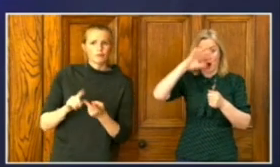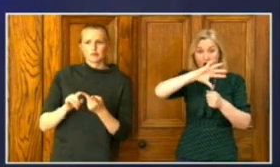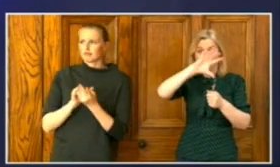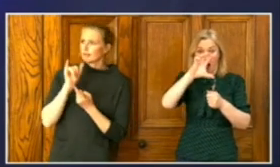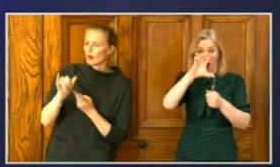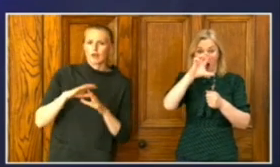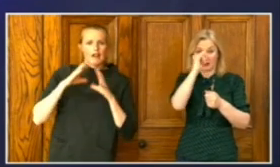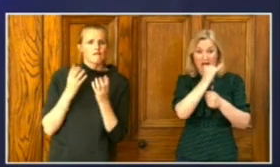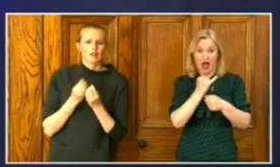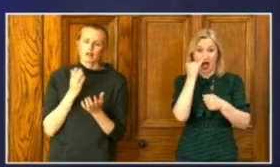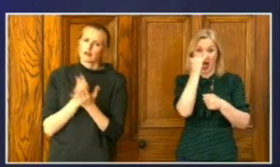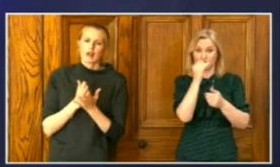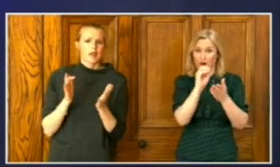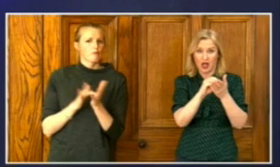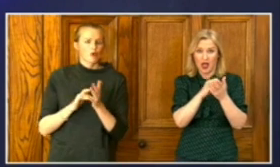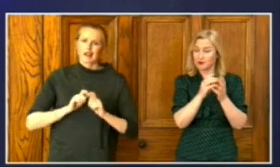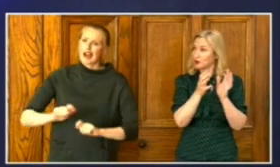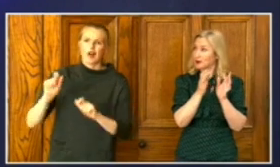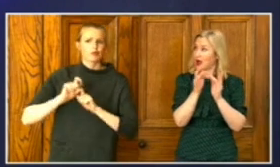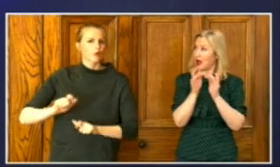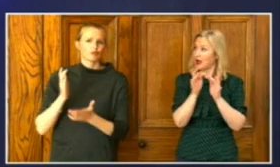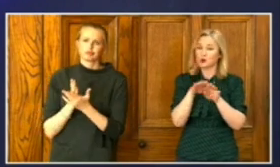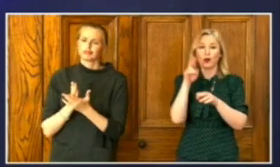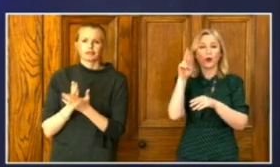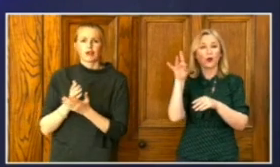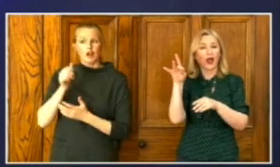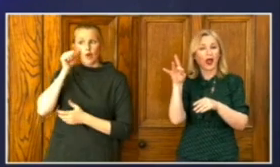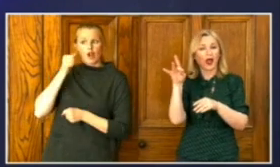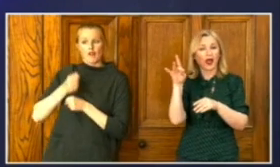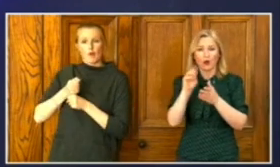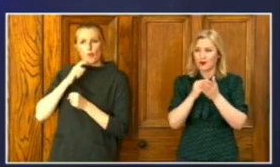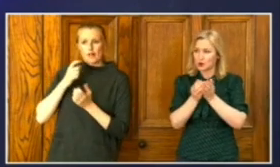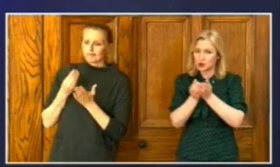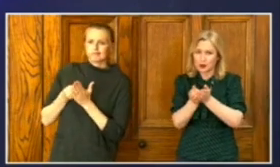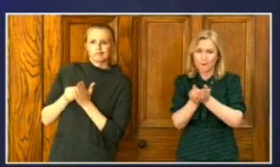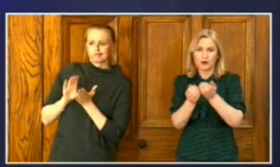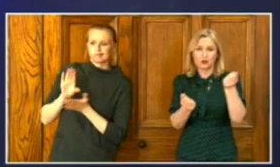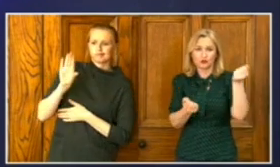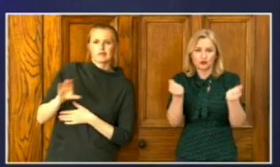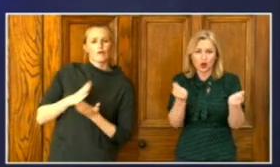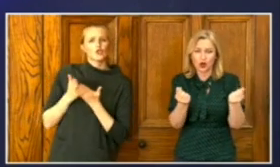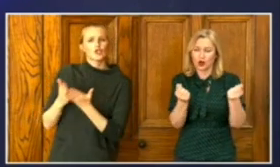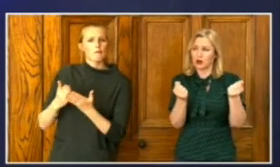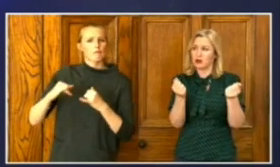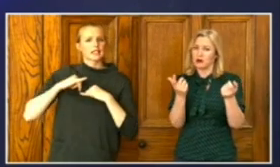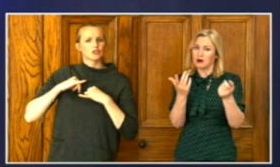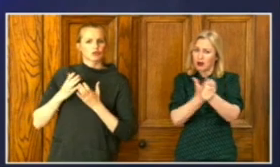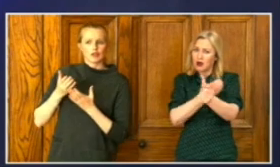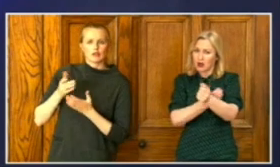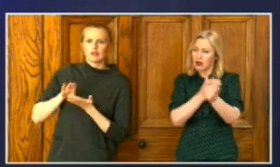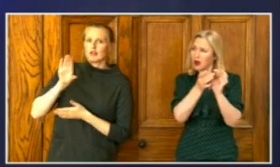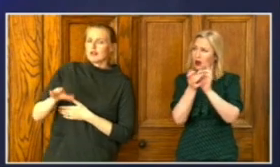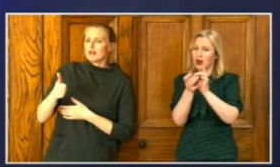between Northern Ireland and the rest of the UK. And we welcome the government's support package for the shipping industry. We continue to speak to